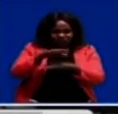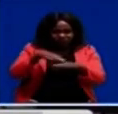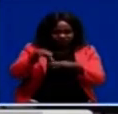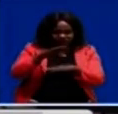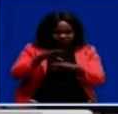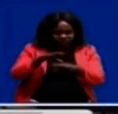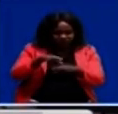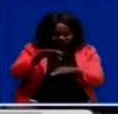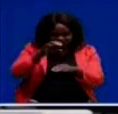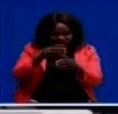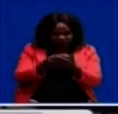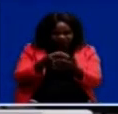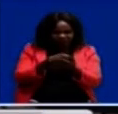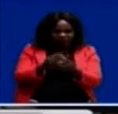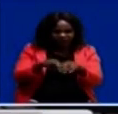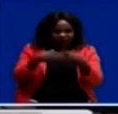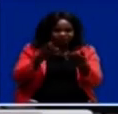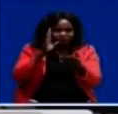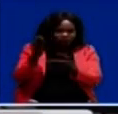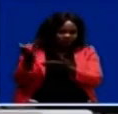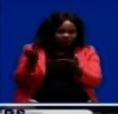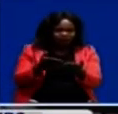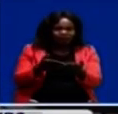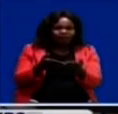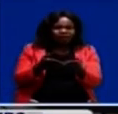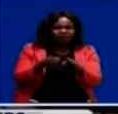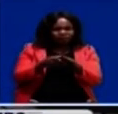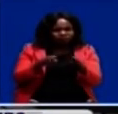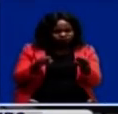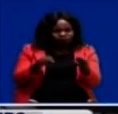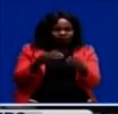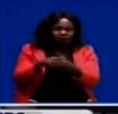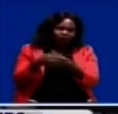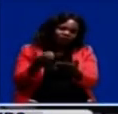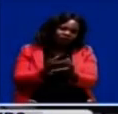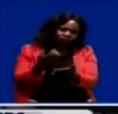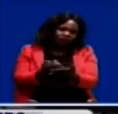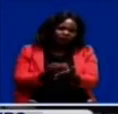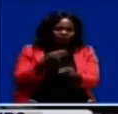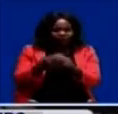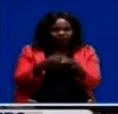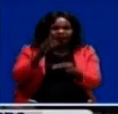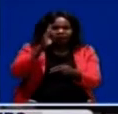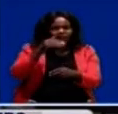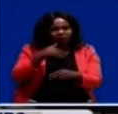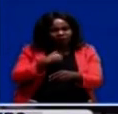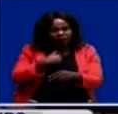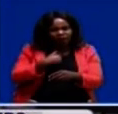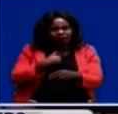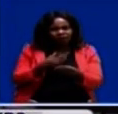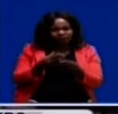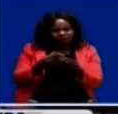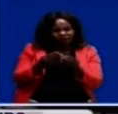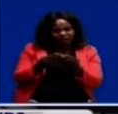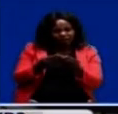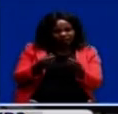supply is going to bring about stabilization in the economy, meaning there is going to be less inflation in the